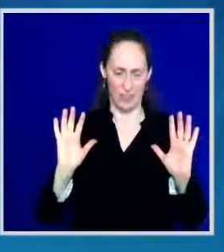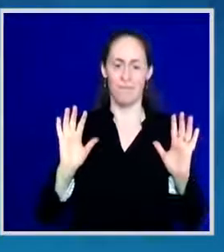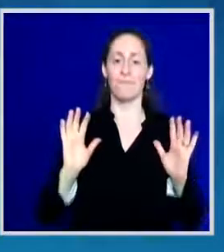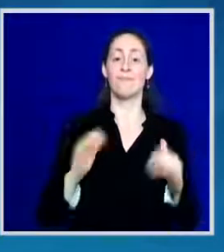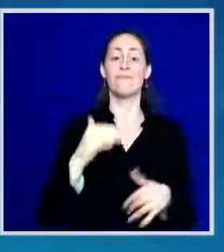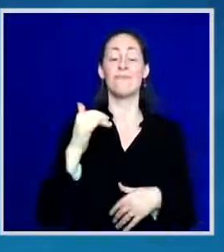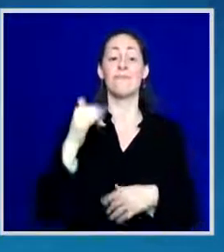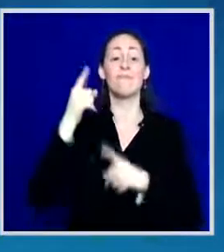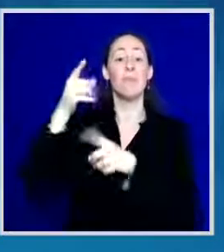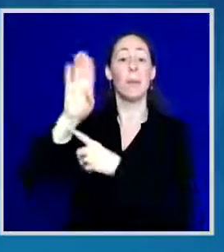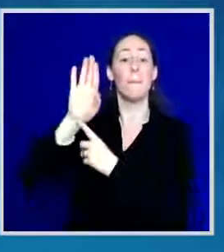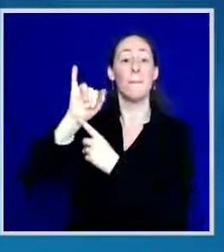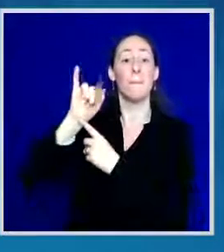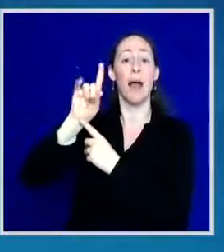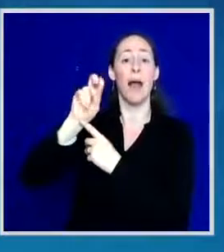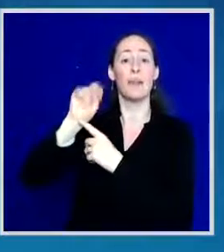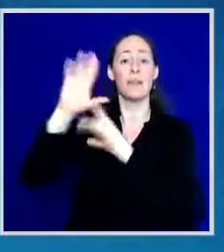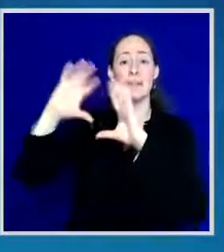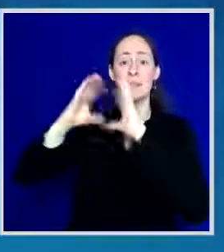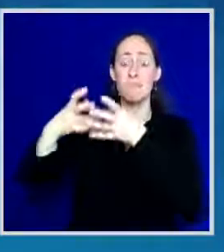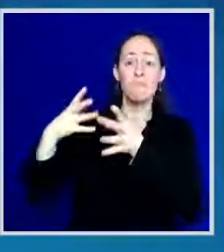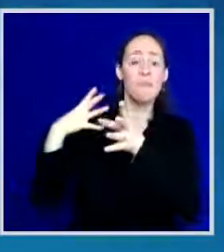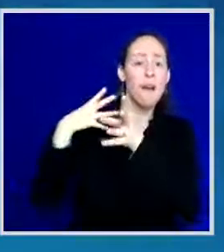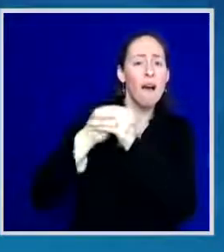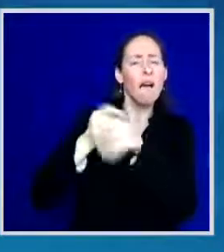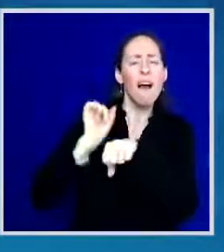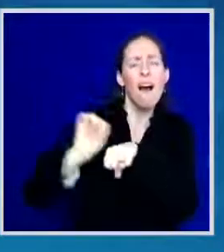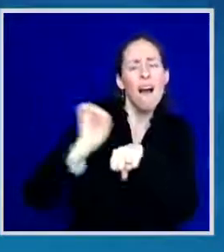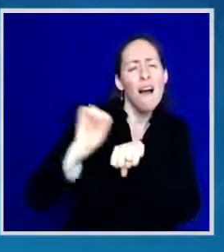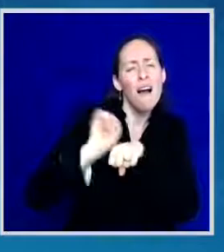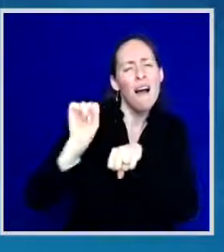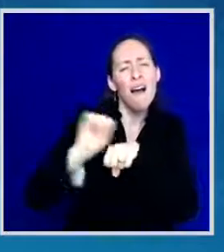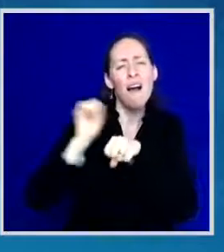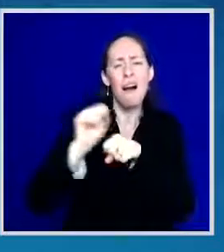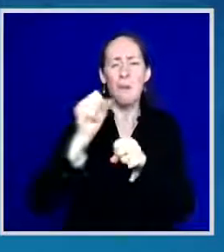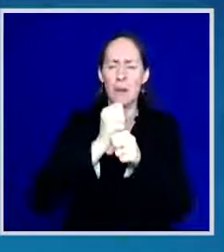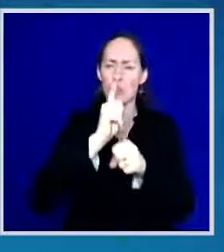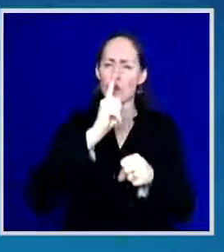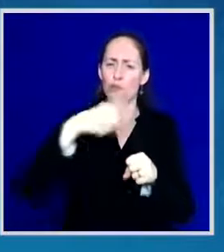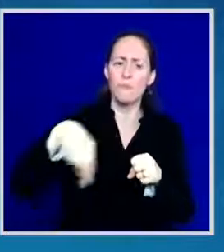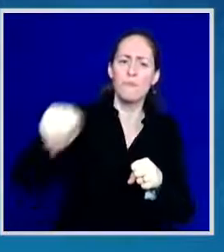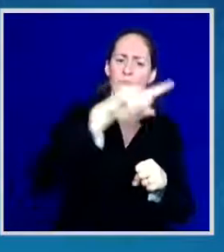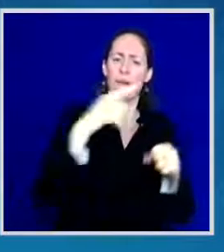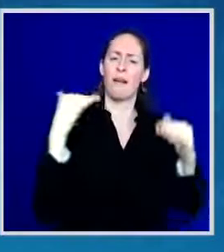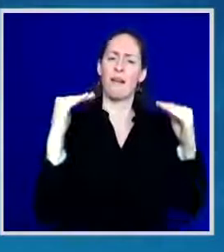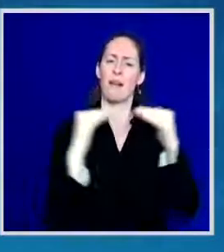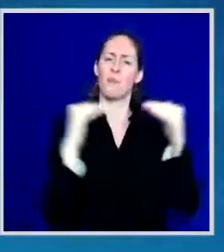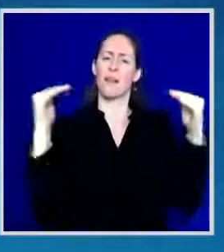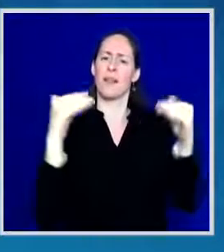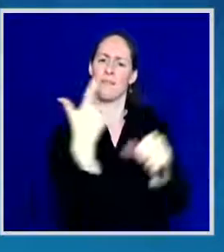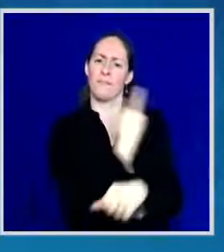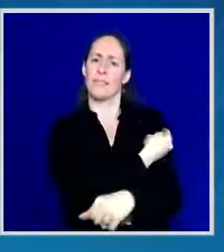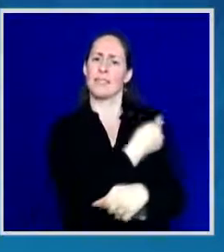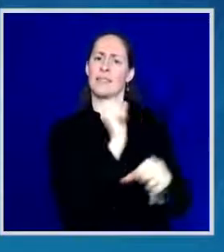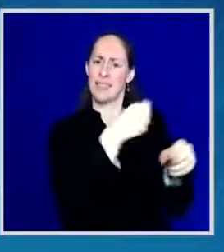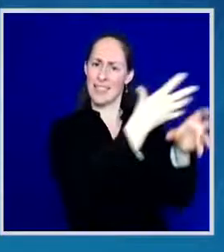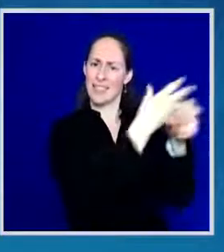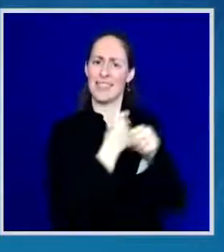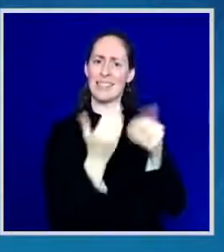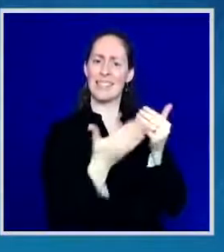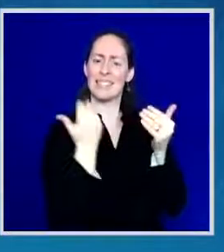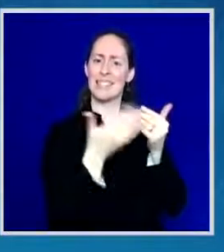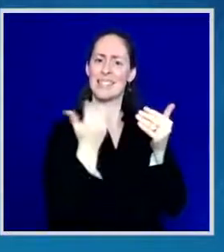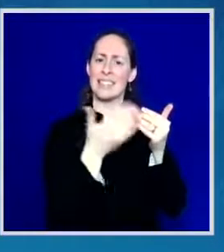that they're delivered in an equitable manner. In many cases providing vaccines directly to community health centers around